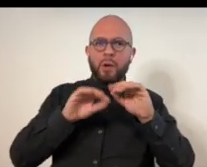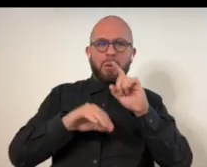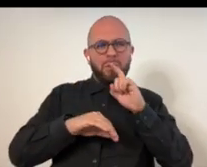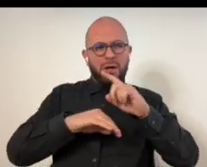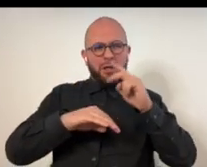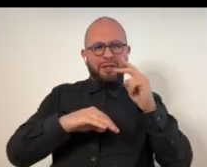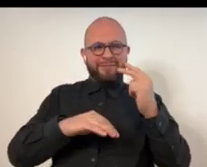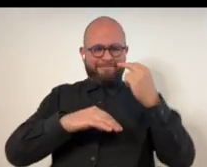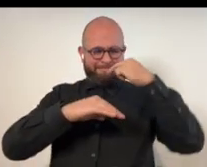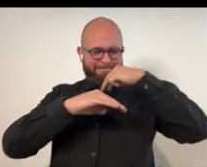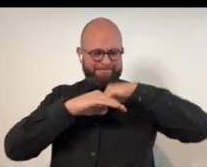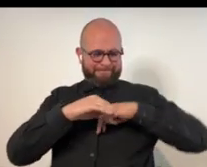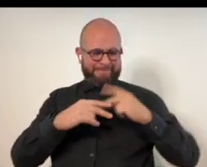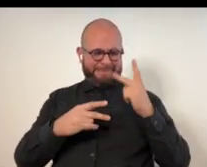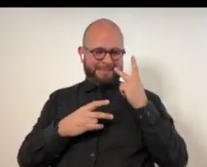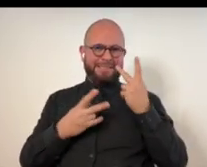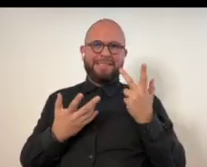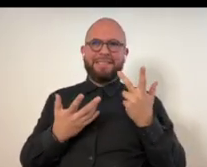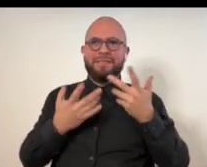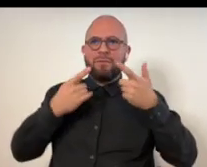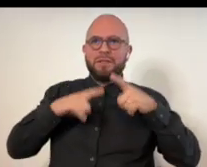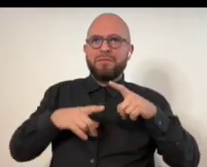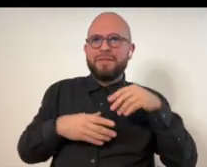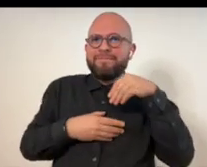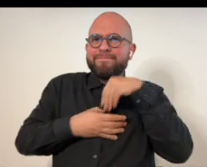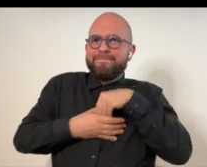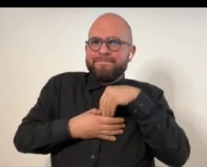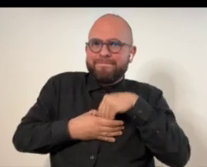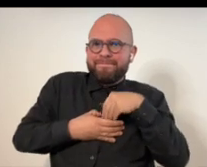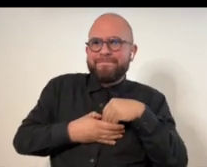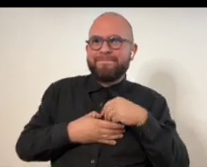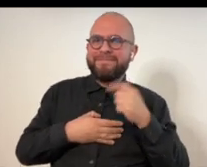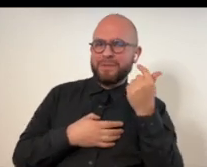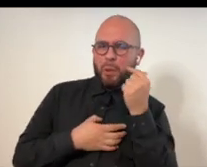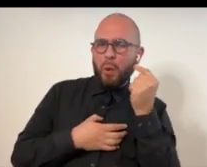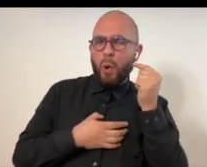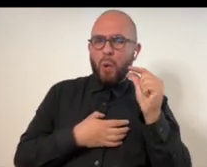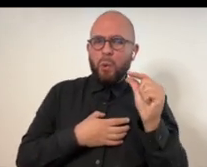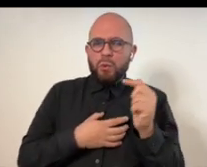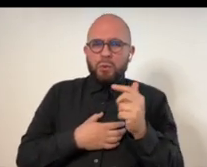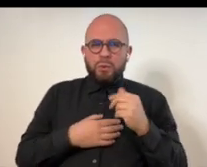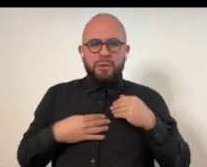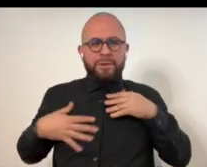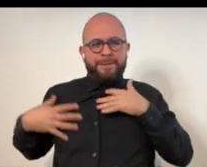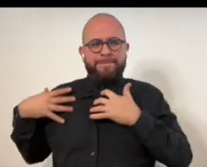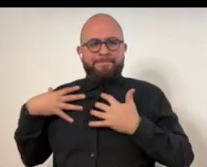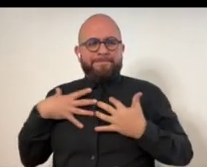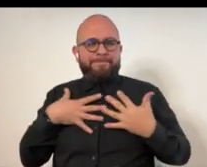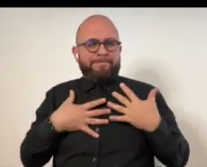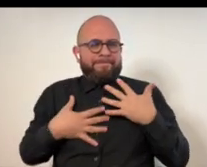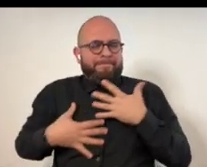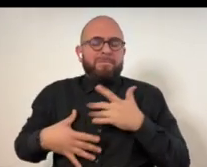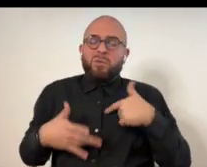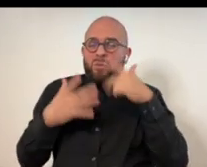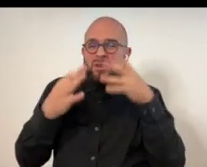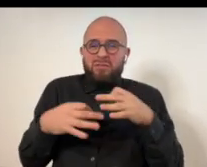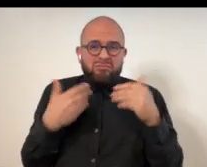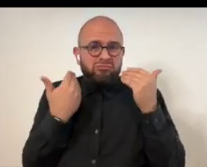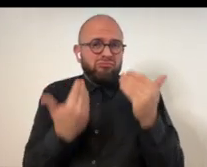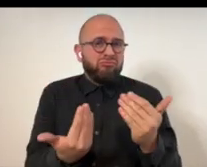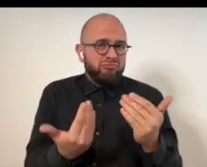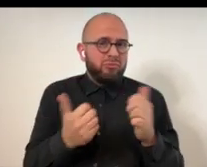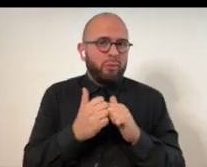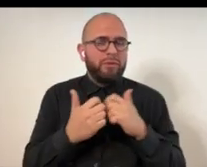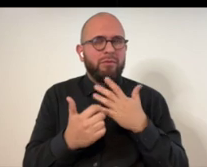that and, and see the, the gold flowing inside you. And then I decided to,